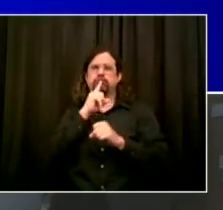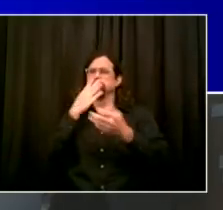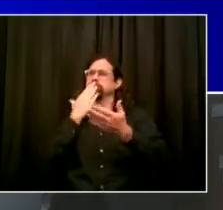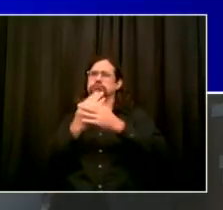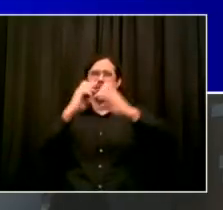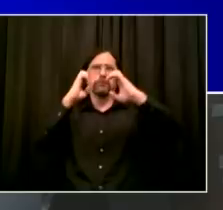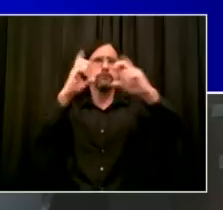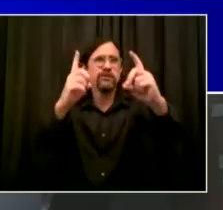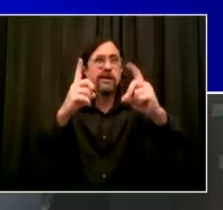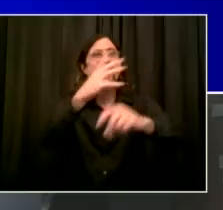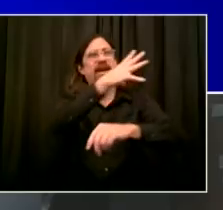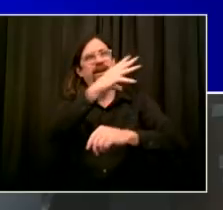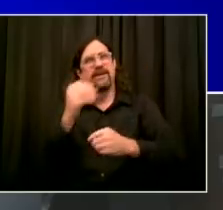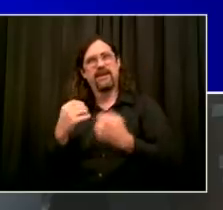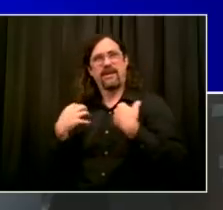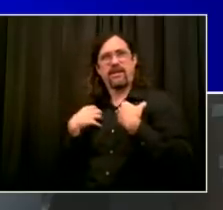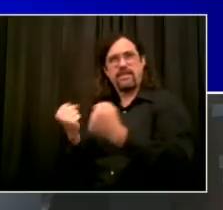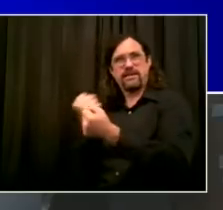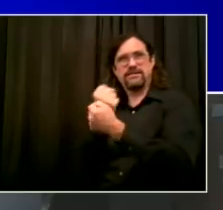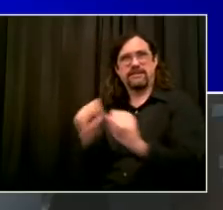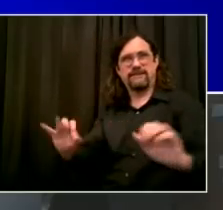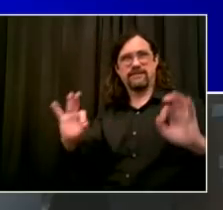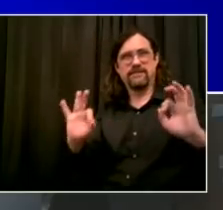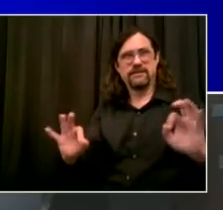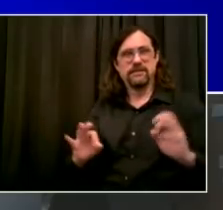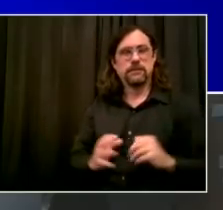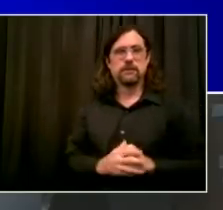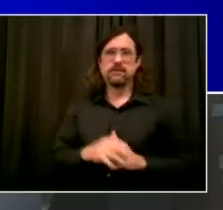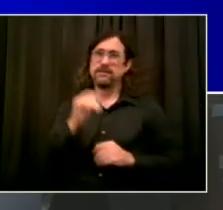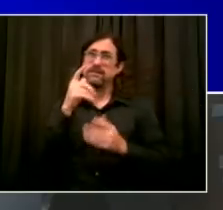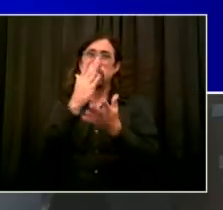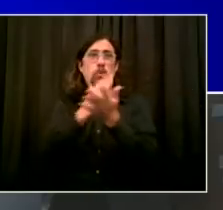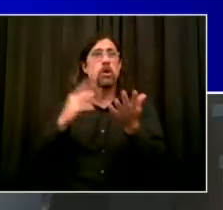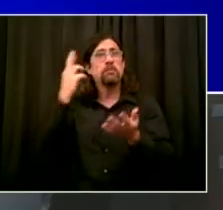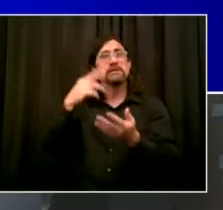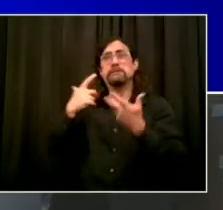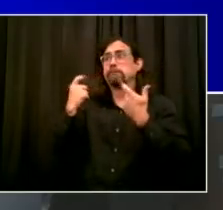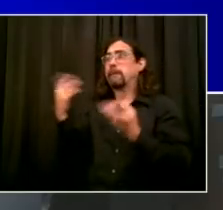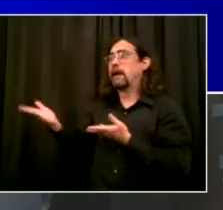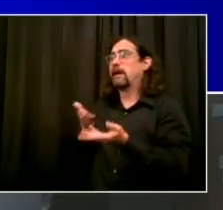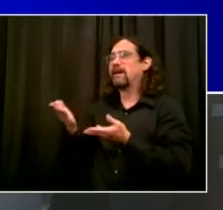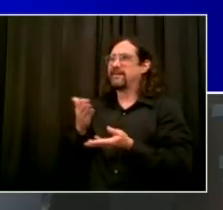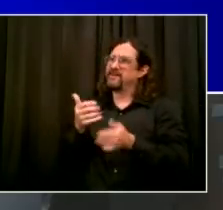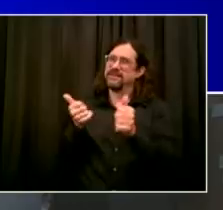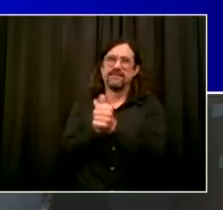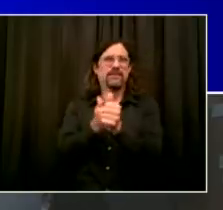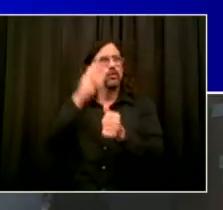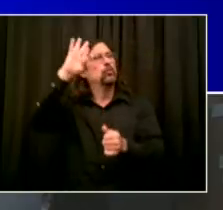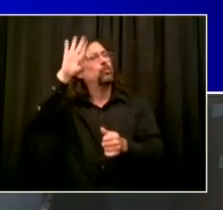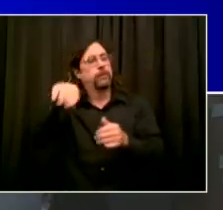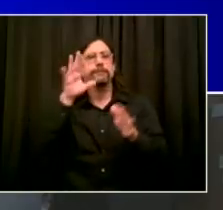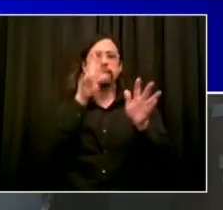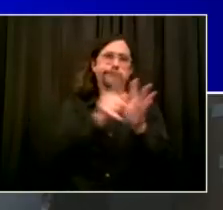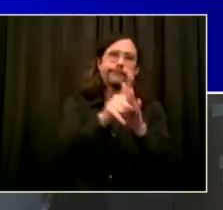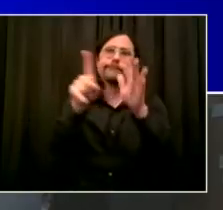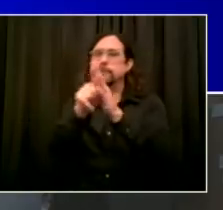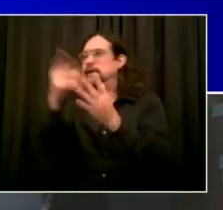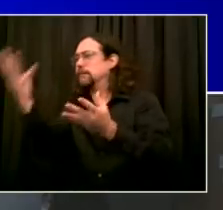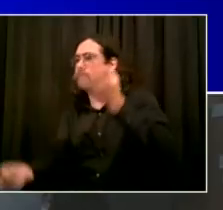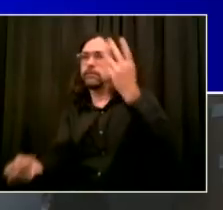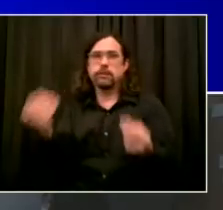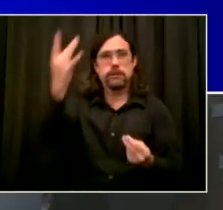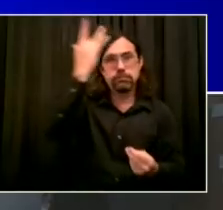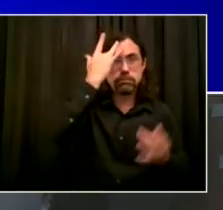the gold standard, the gold standard for health and safety in schools, the gold standard for showing that you can bring our education